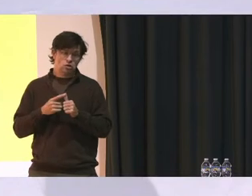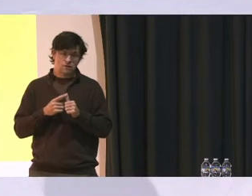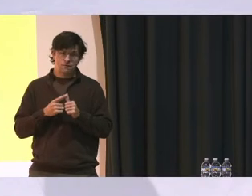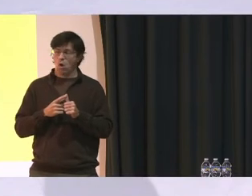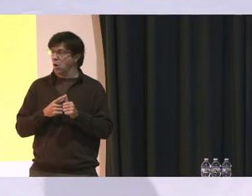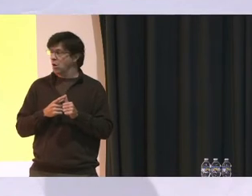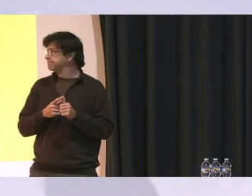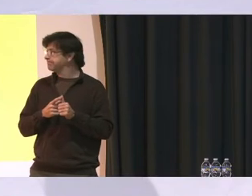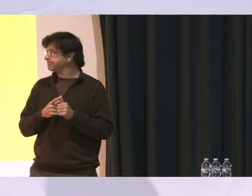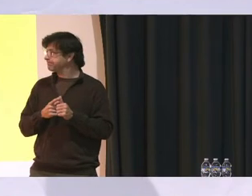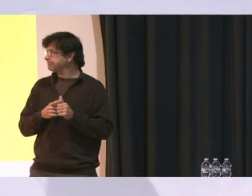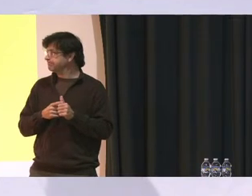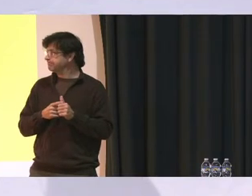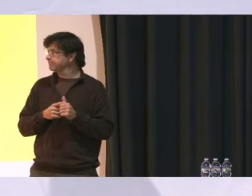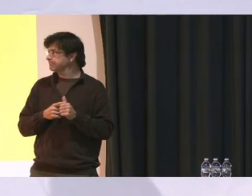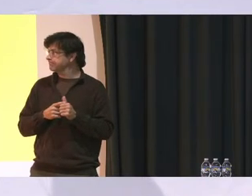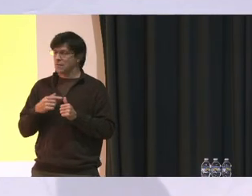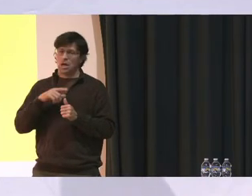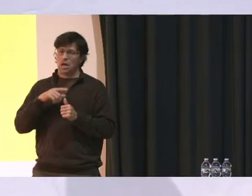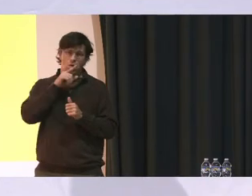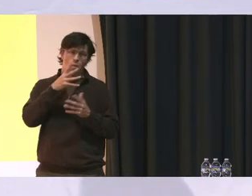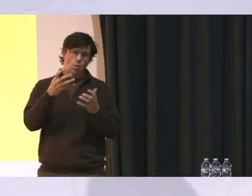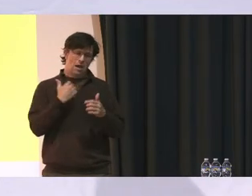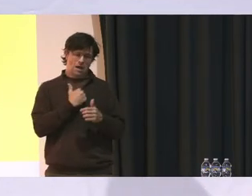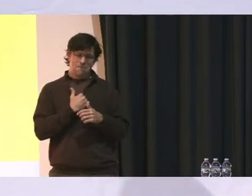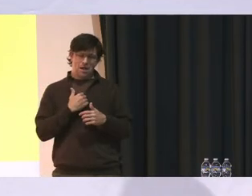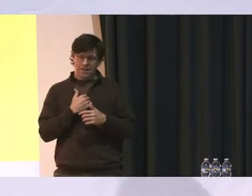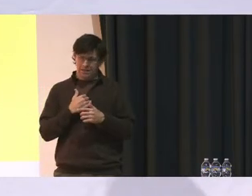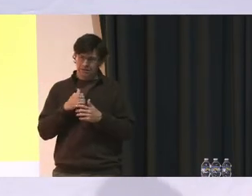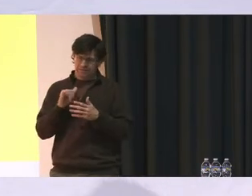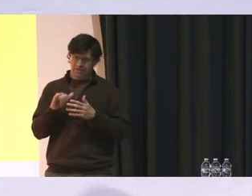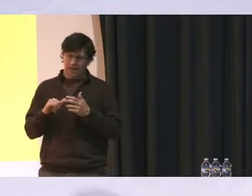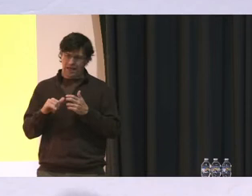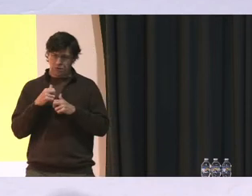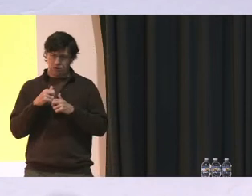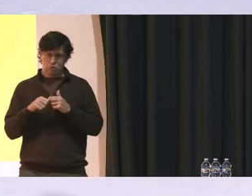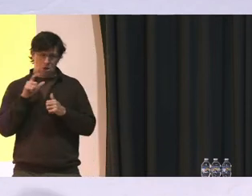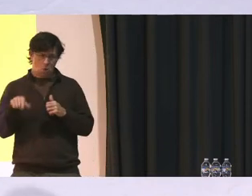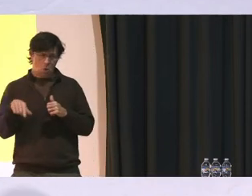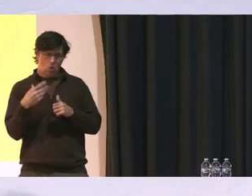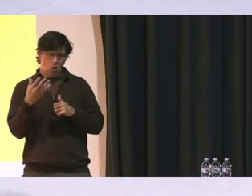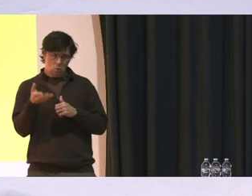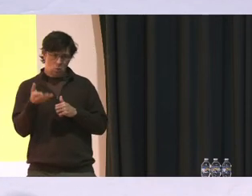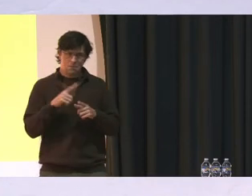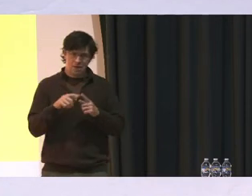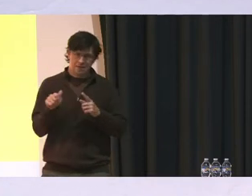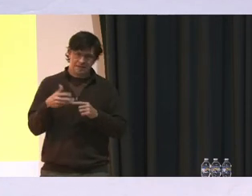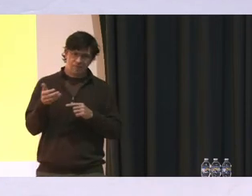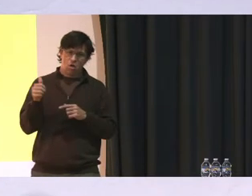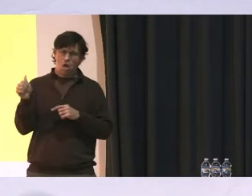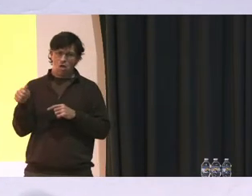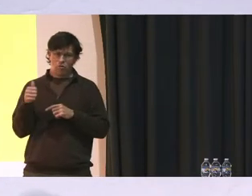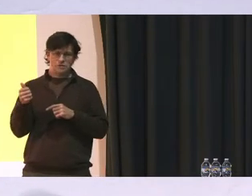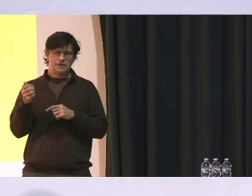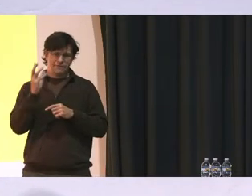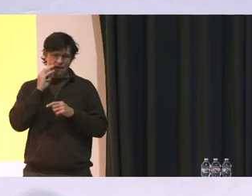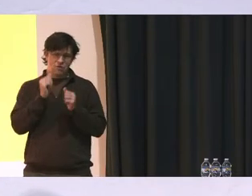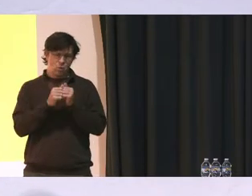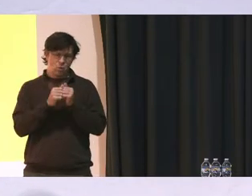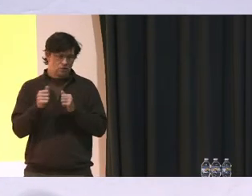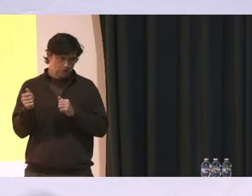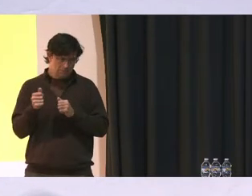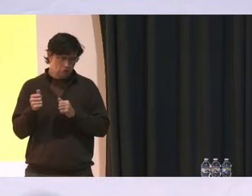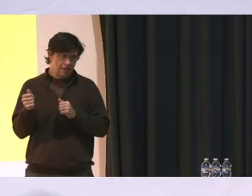I truly want to apologize for the issues that not only you but several others have had from a transportation